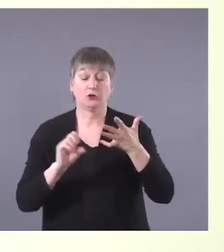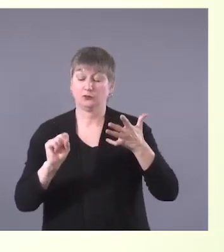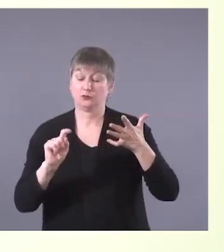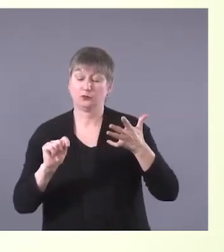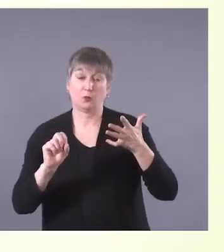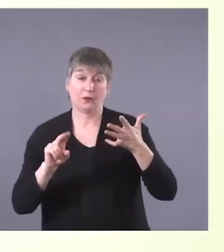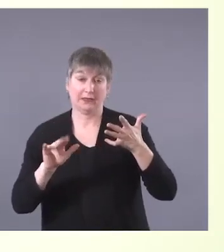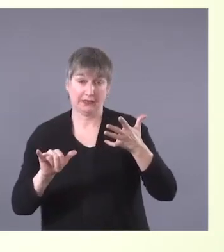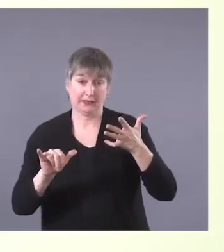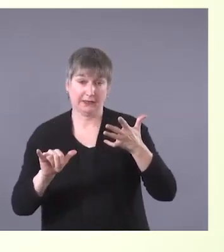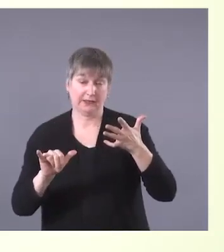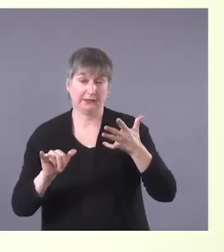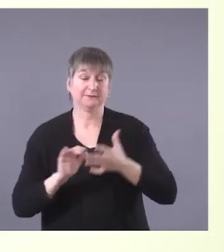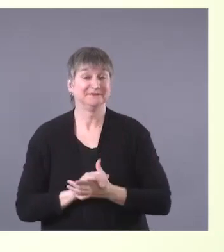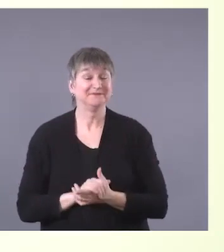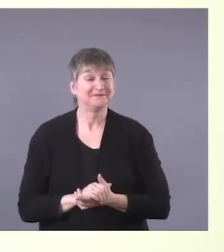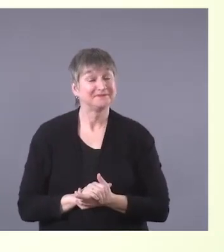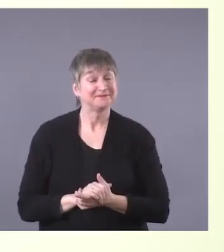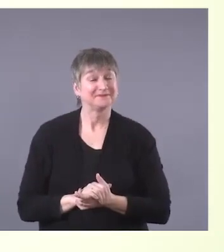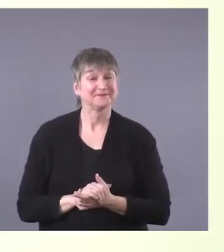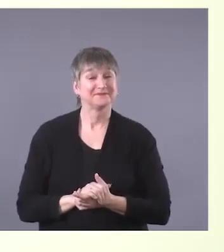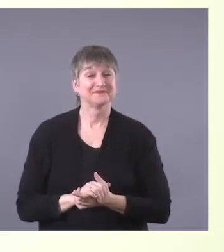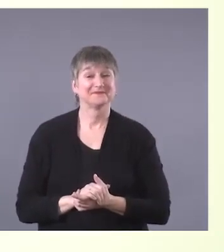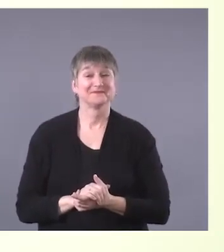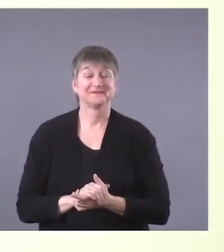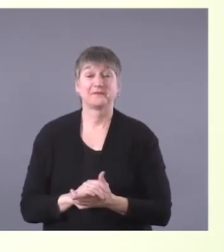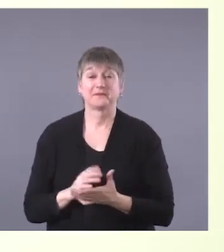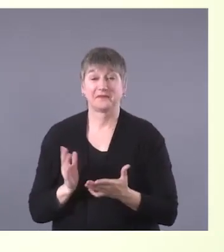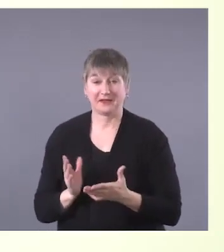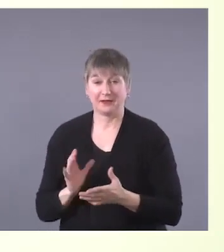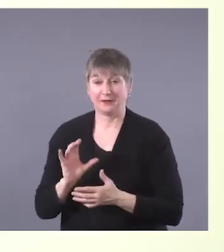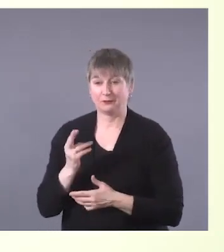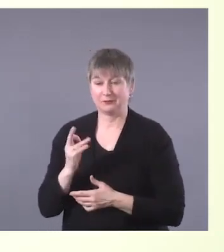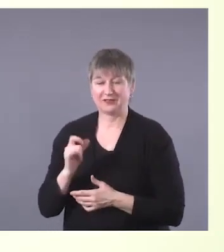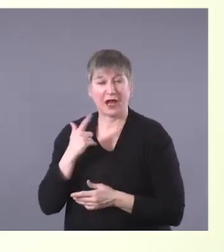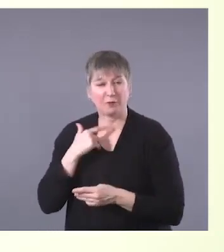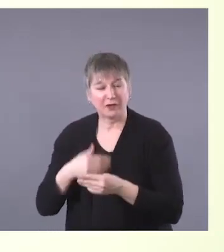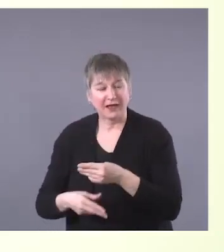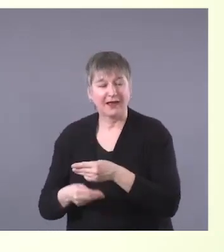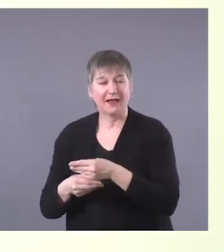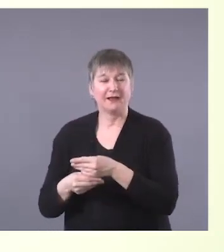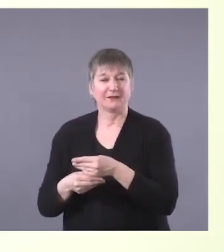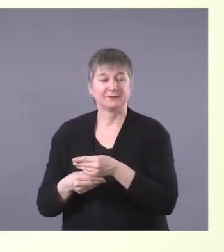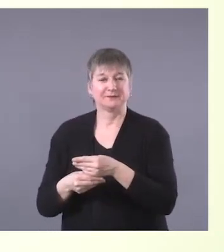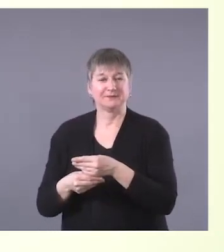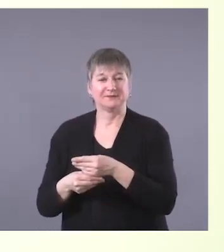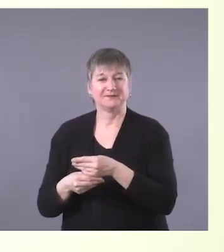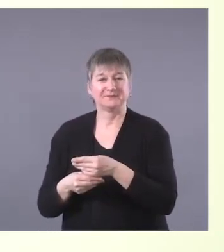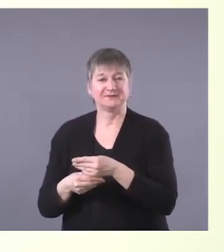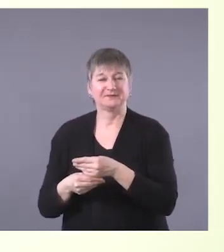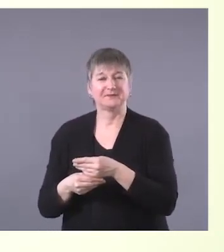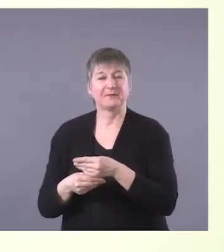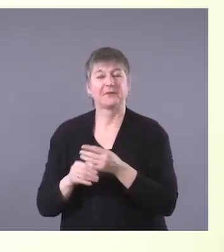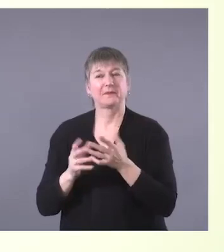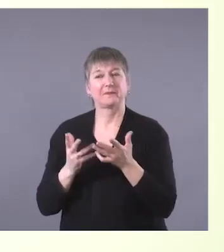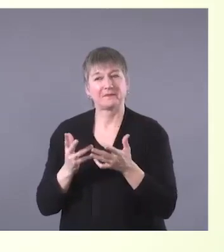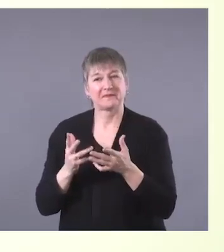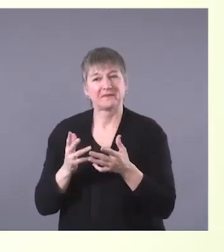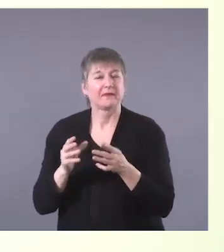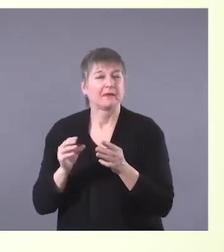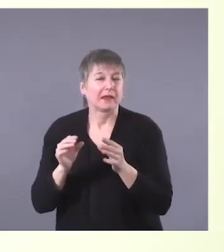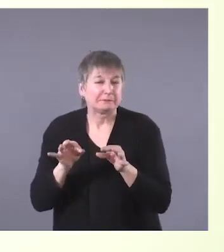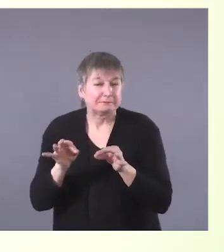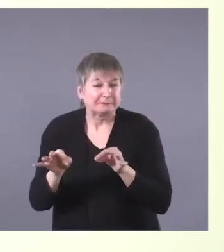Okay, so I just wanted to kind of chime in here regarding language and how